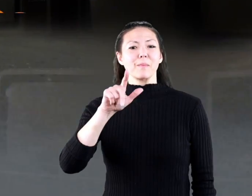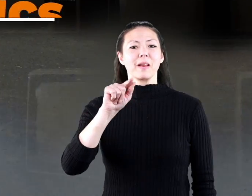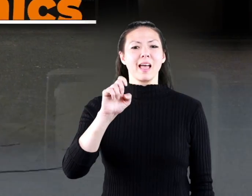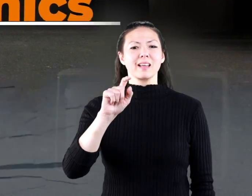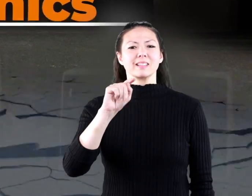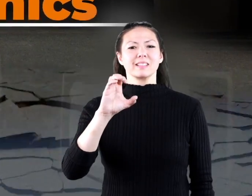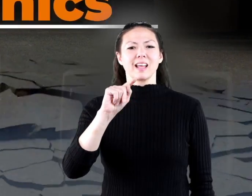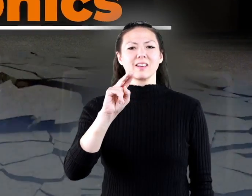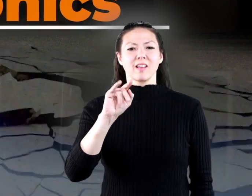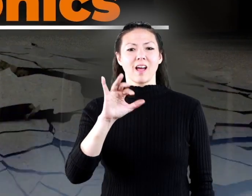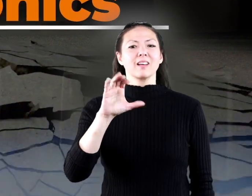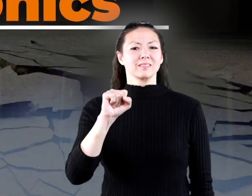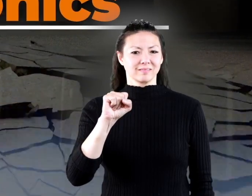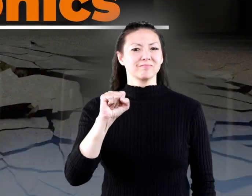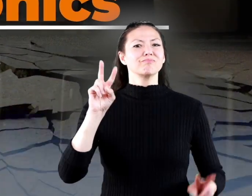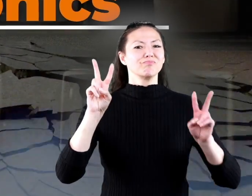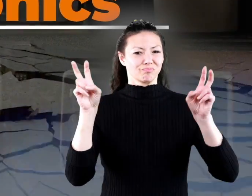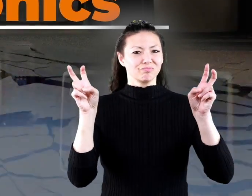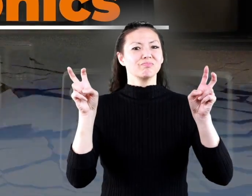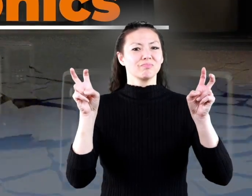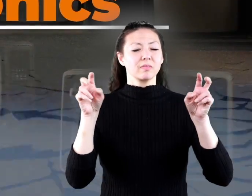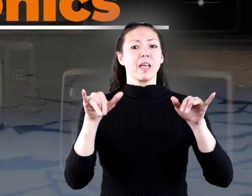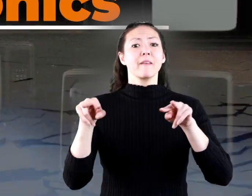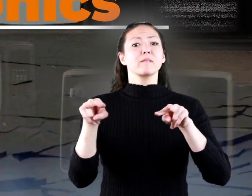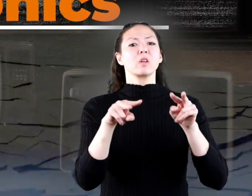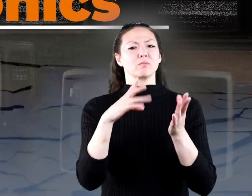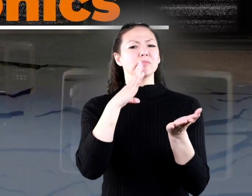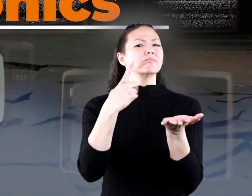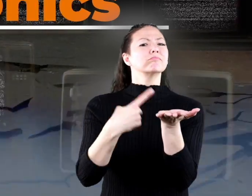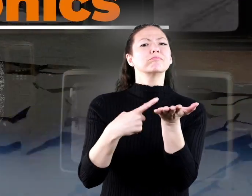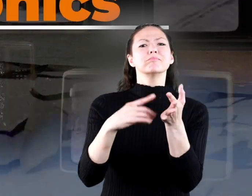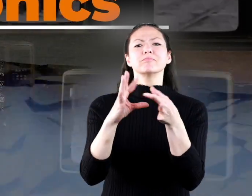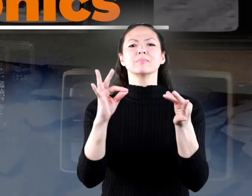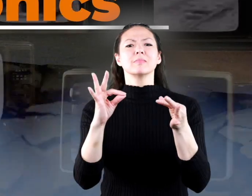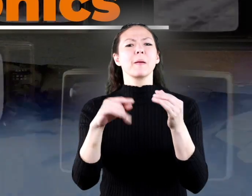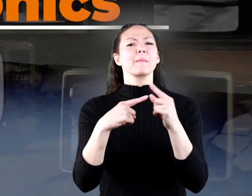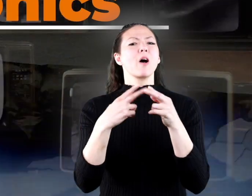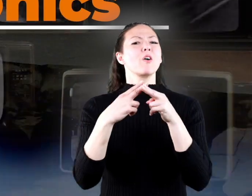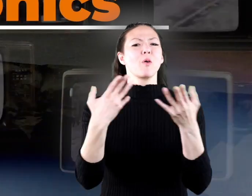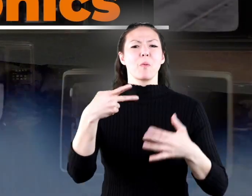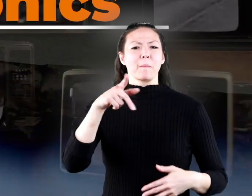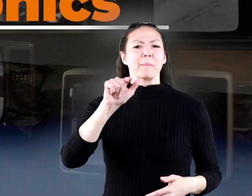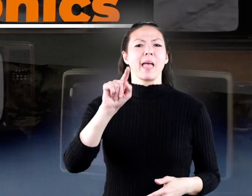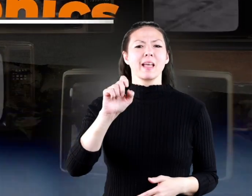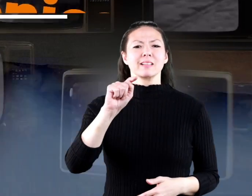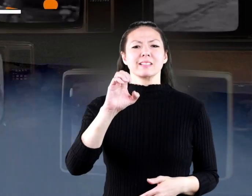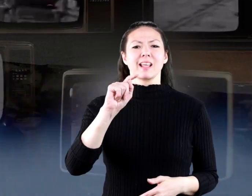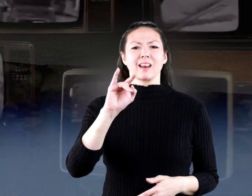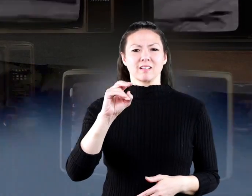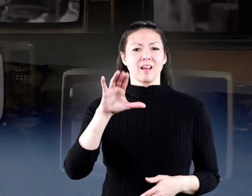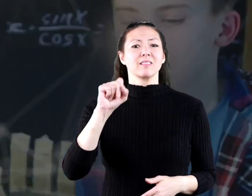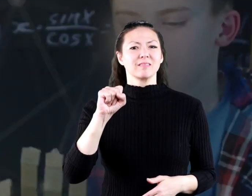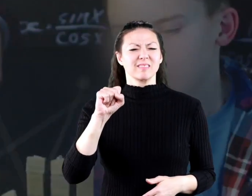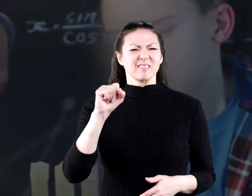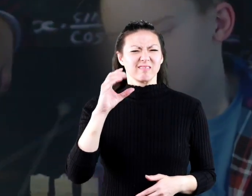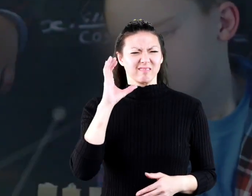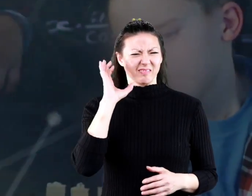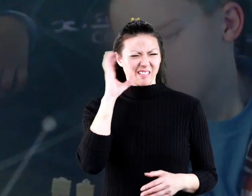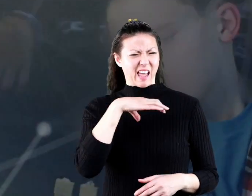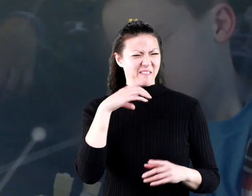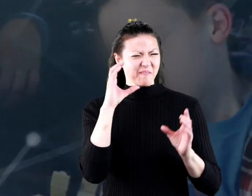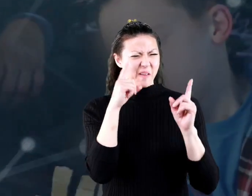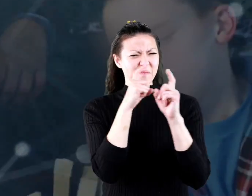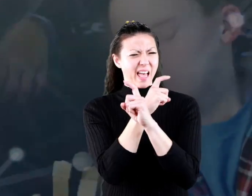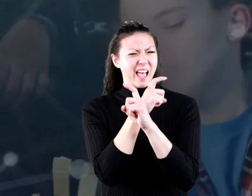plate tectonics for kids in this video we're going to tell you about something called plate tectonics it sounds